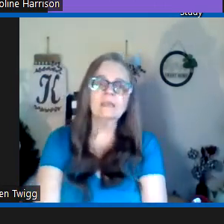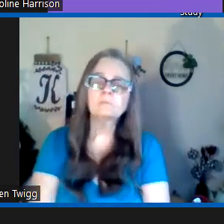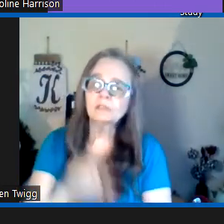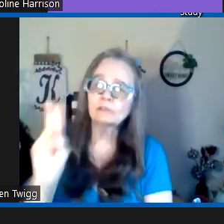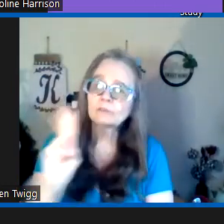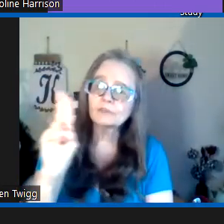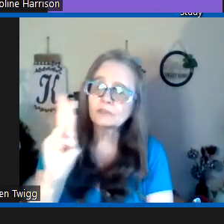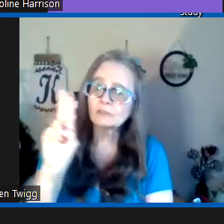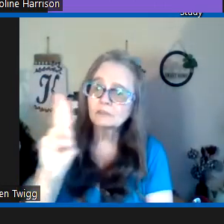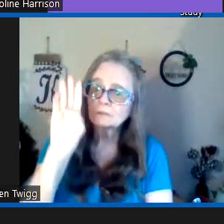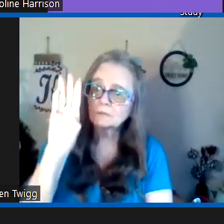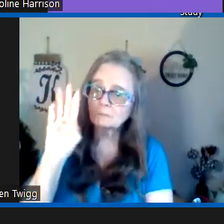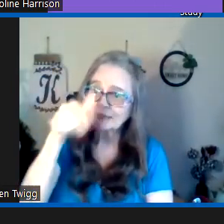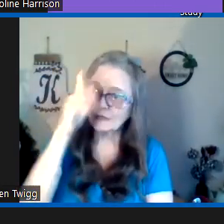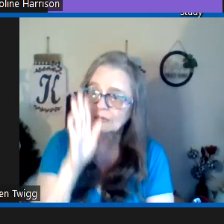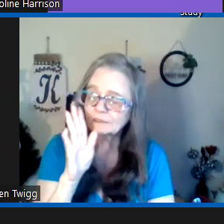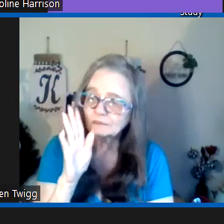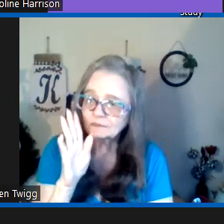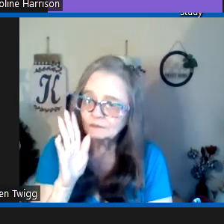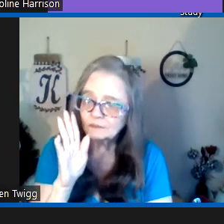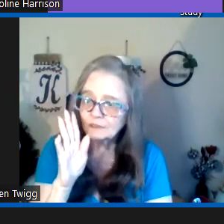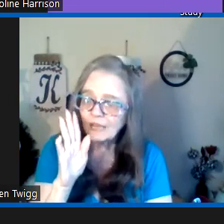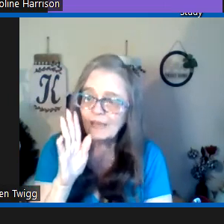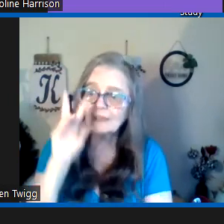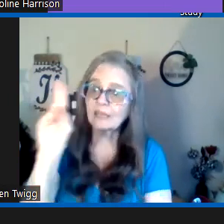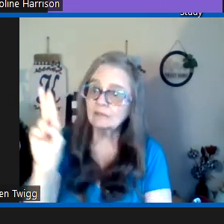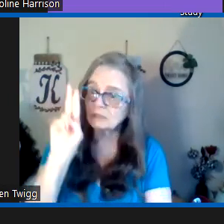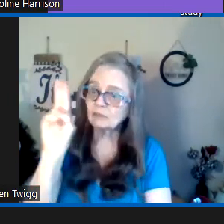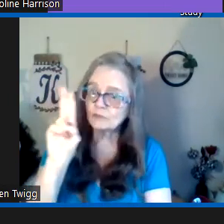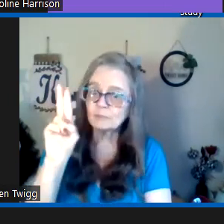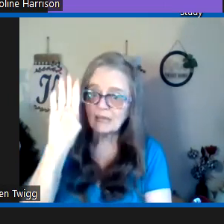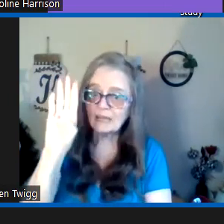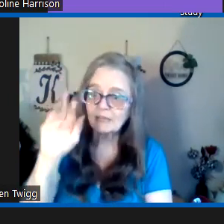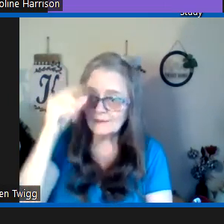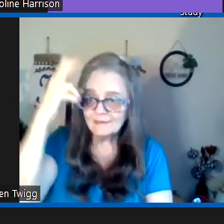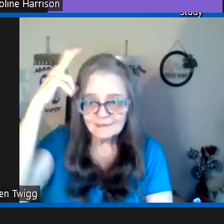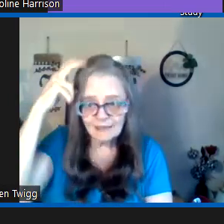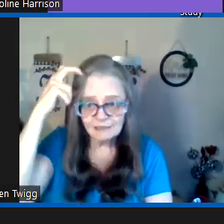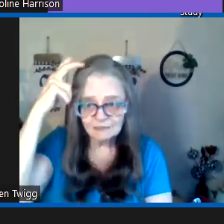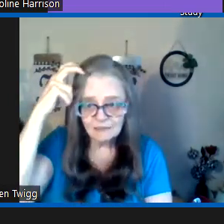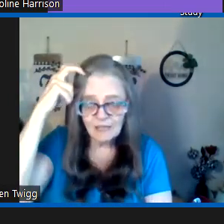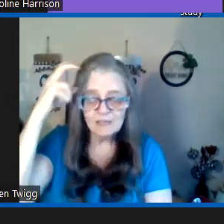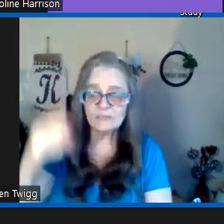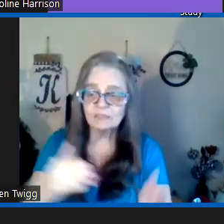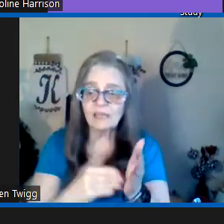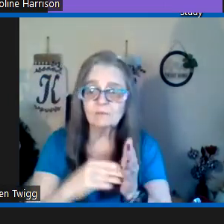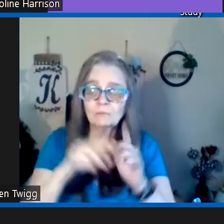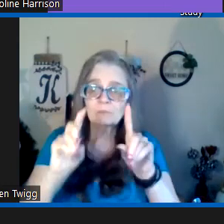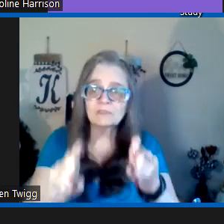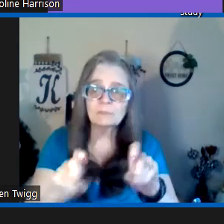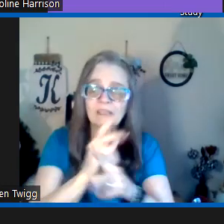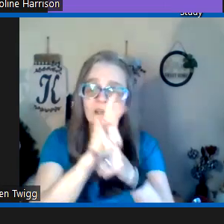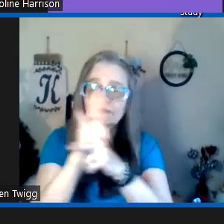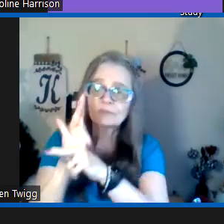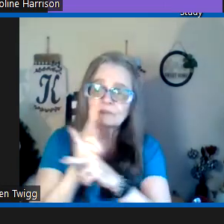they can be used they god and they can be used by satan so again